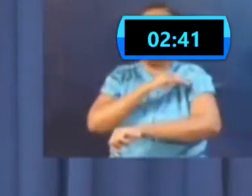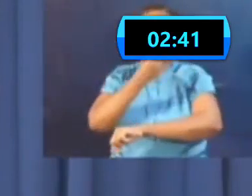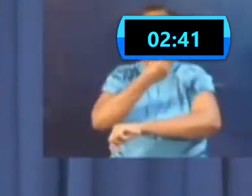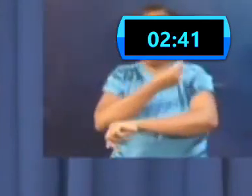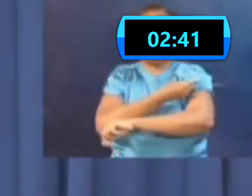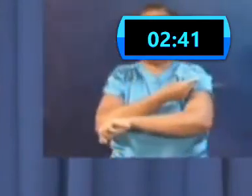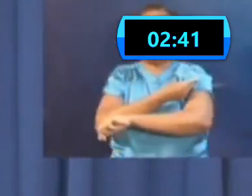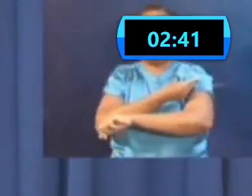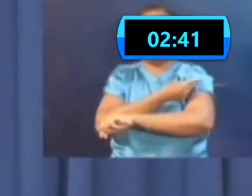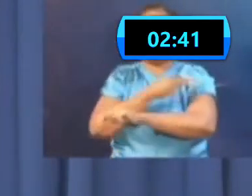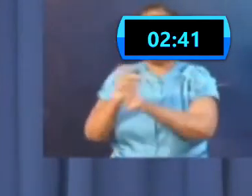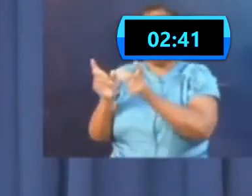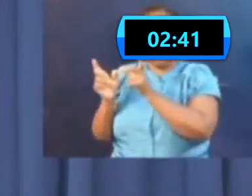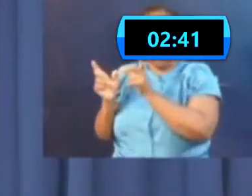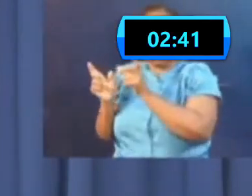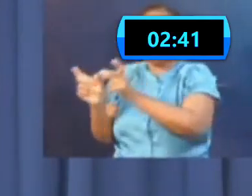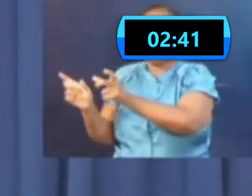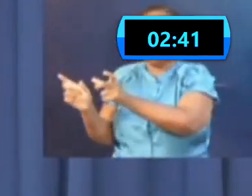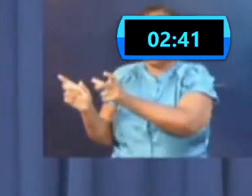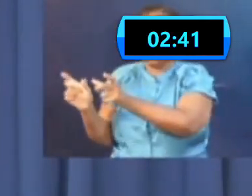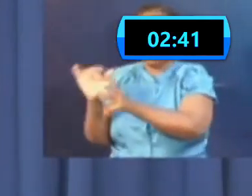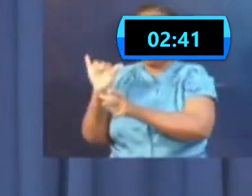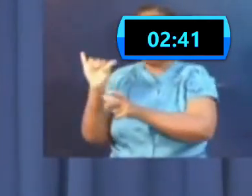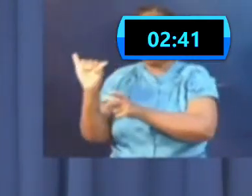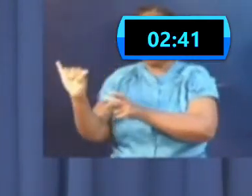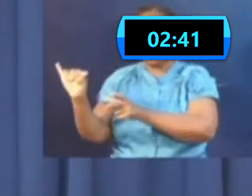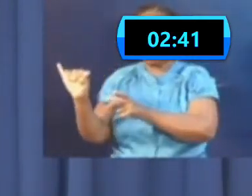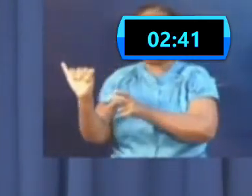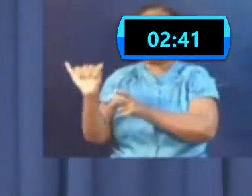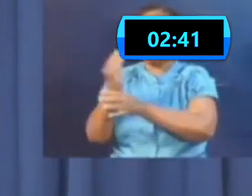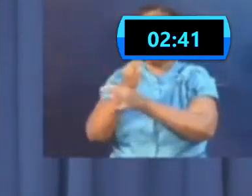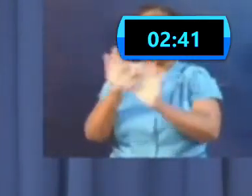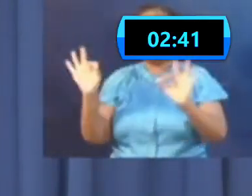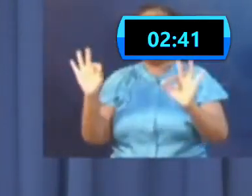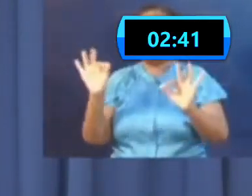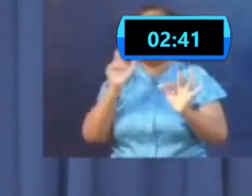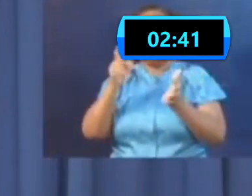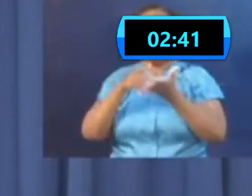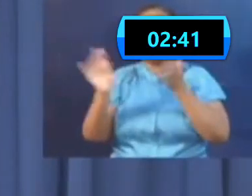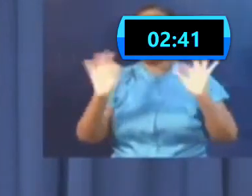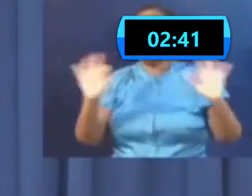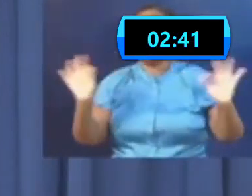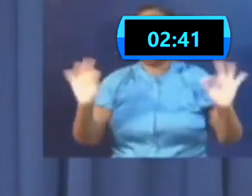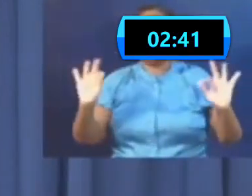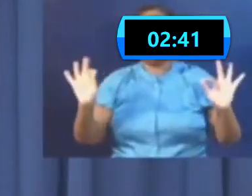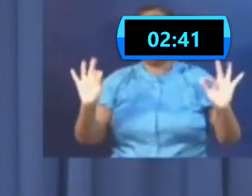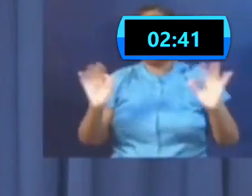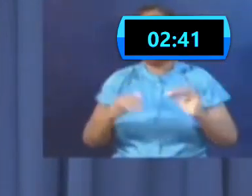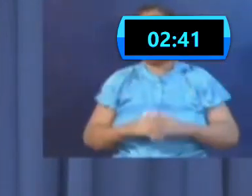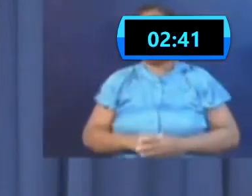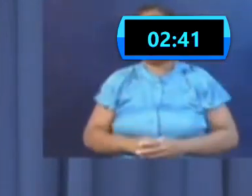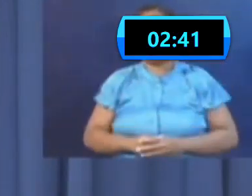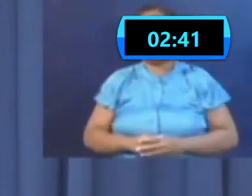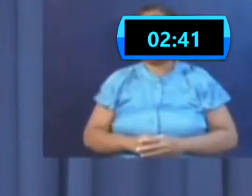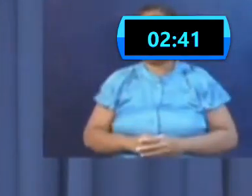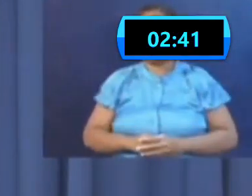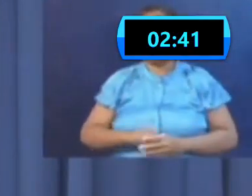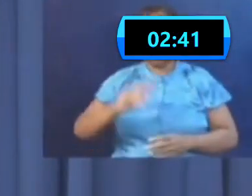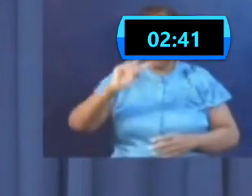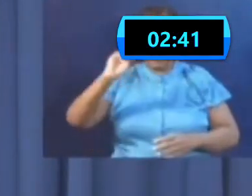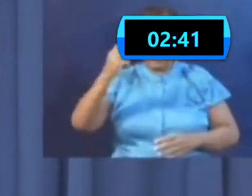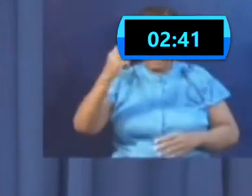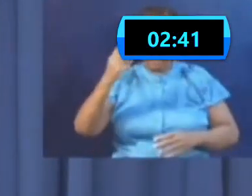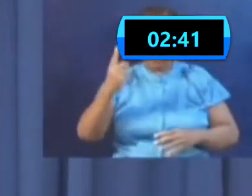quarantined in our facilities again, free of charge. The other refinement we have made based on